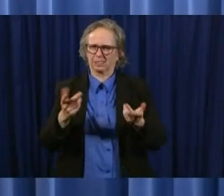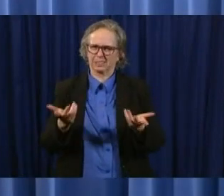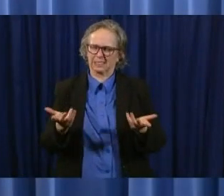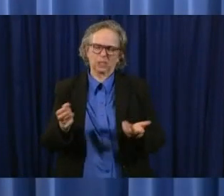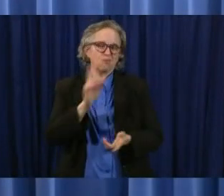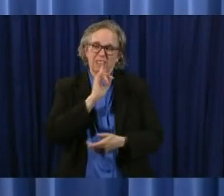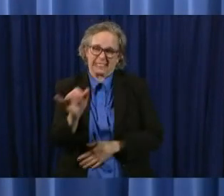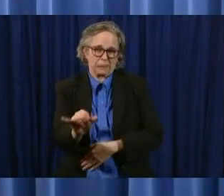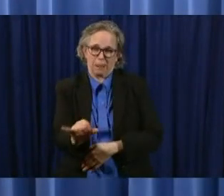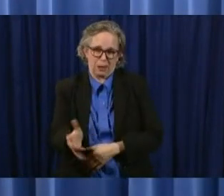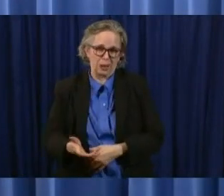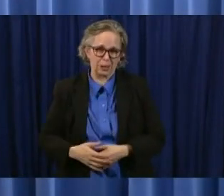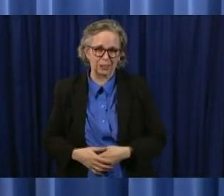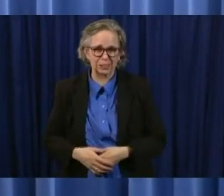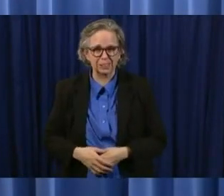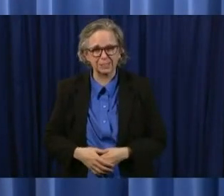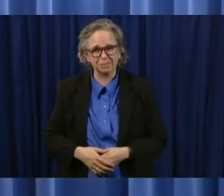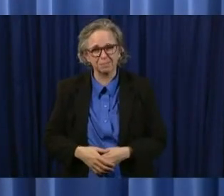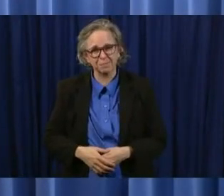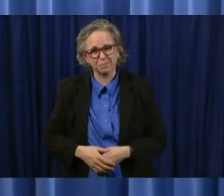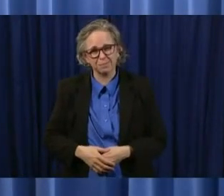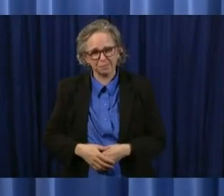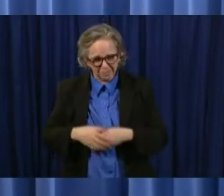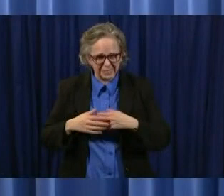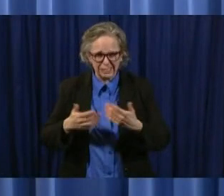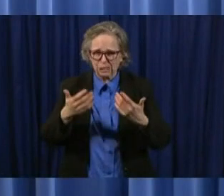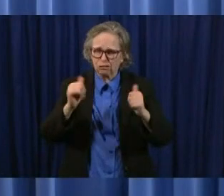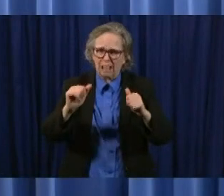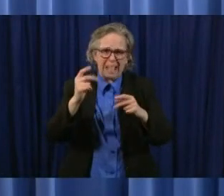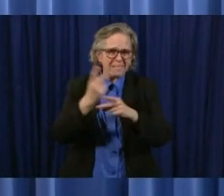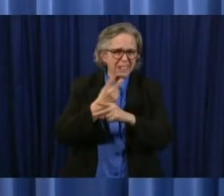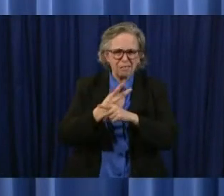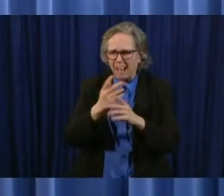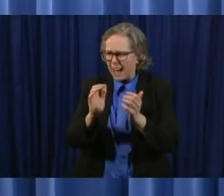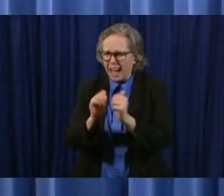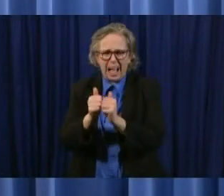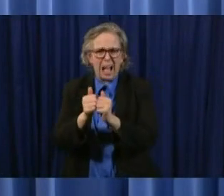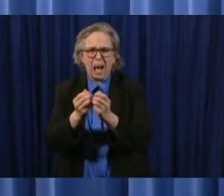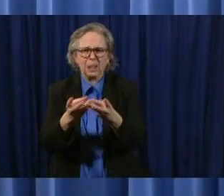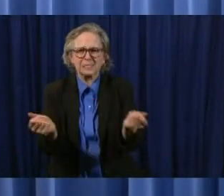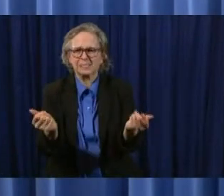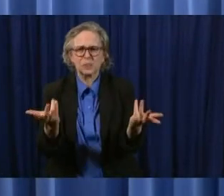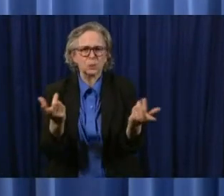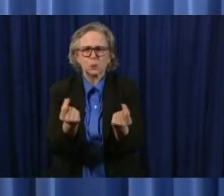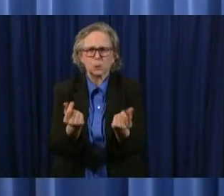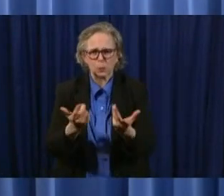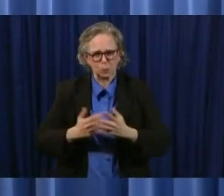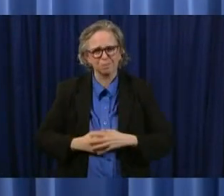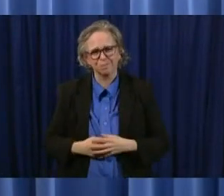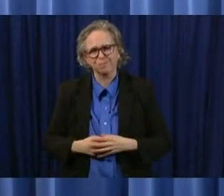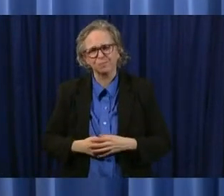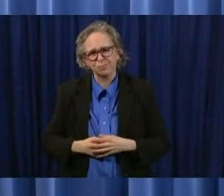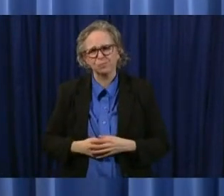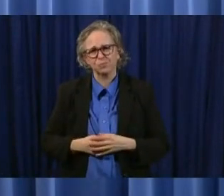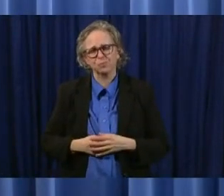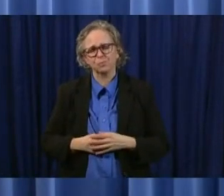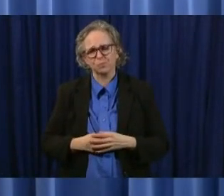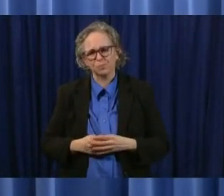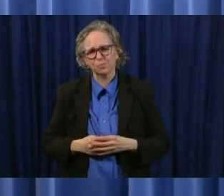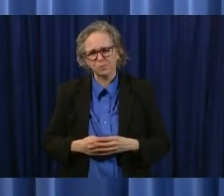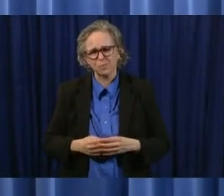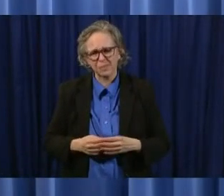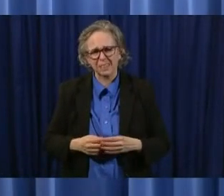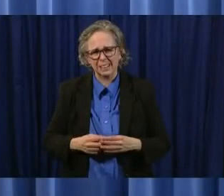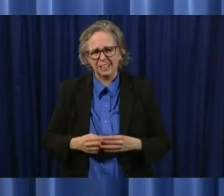figure out how we can do this in a way that helps people get back to work uh what to go back what we did as